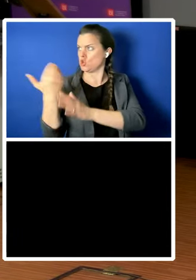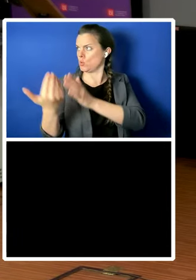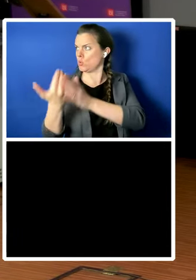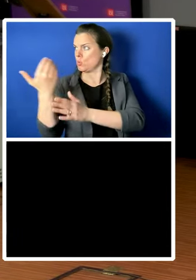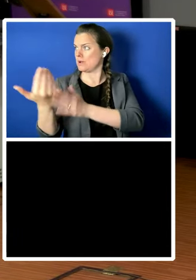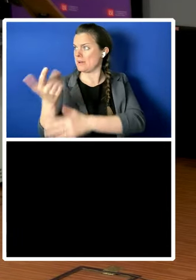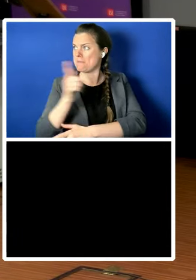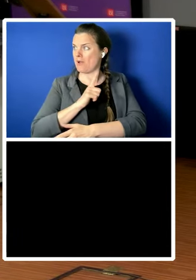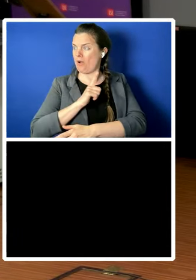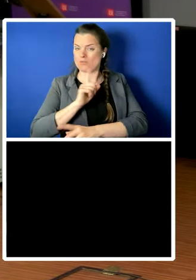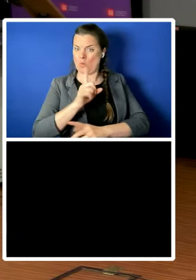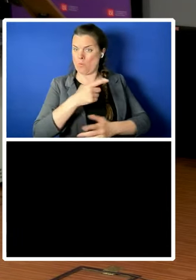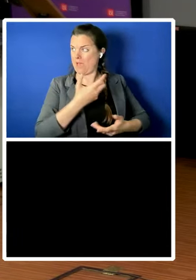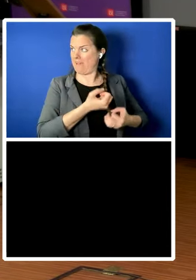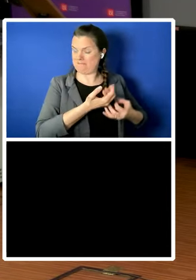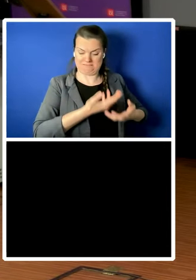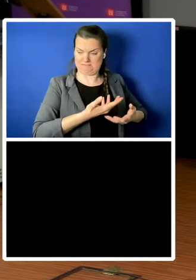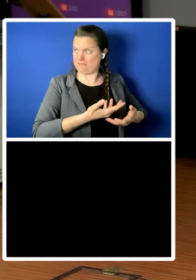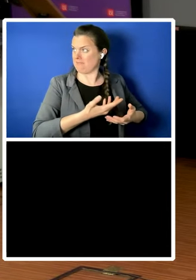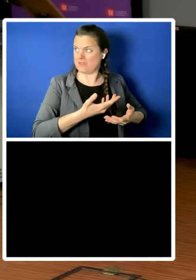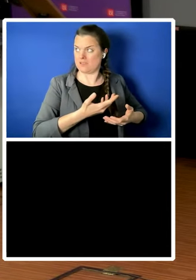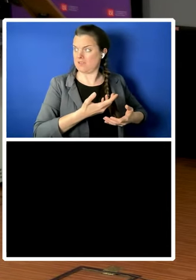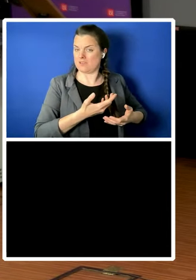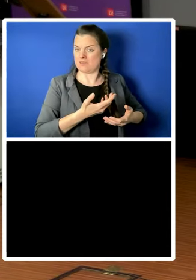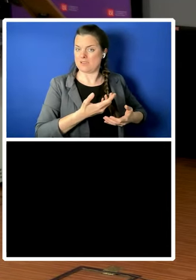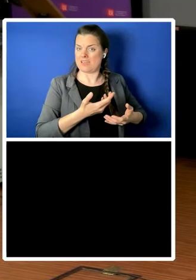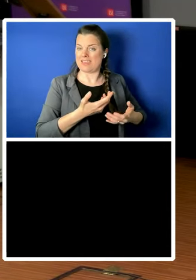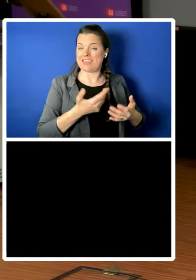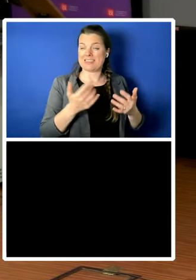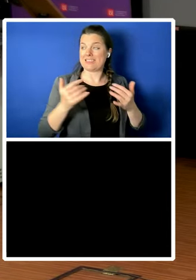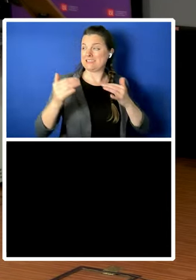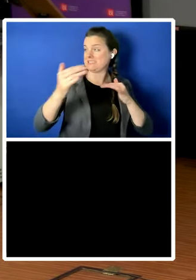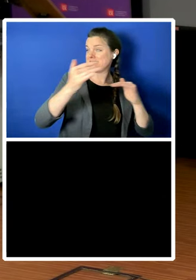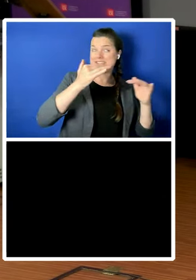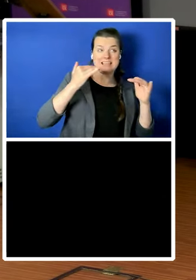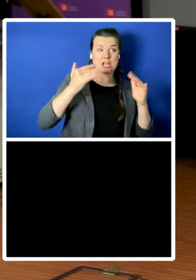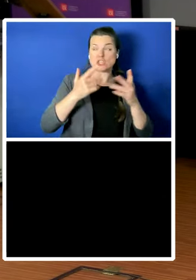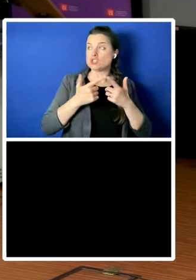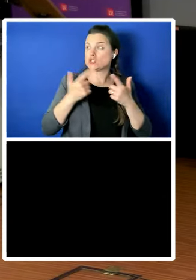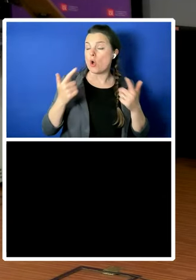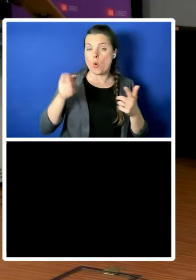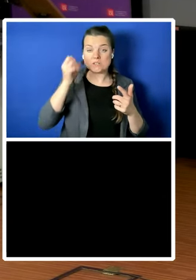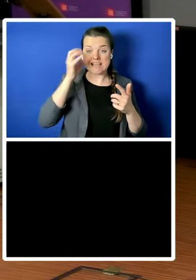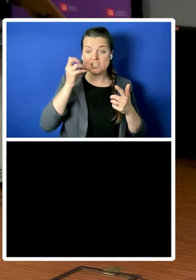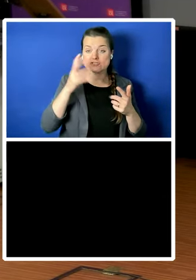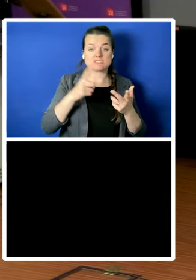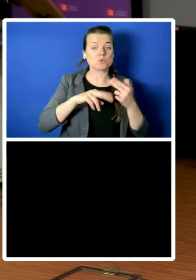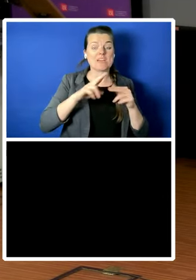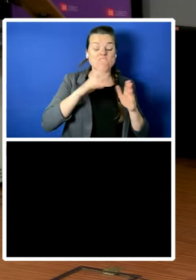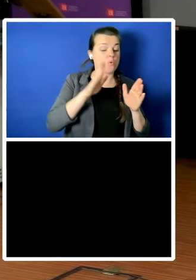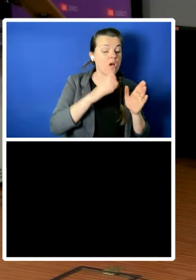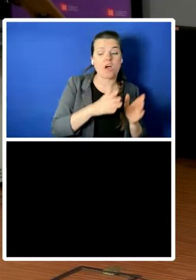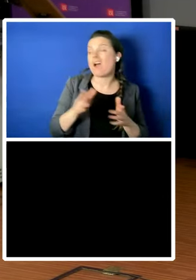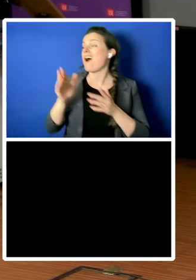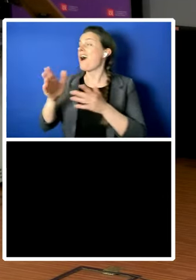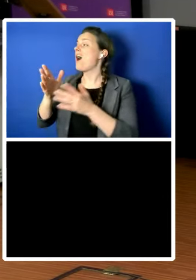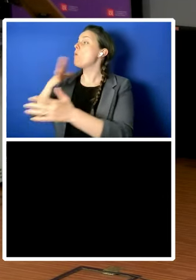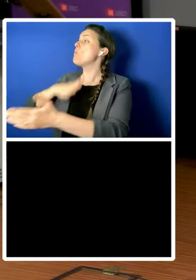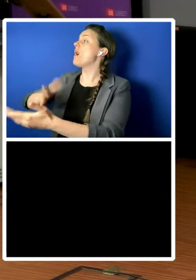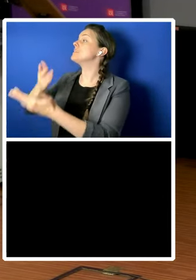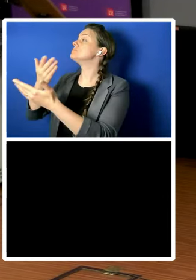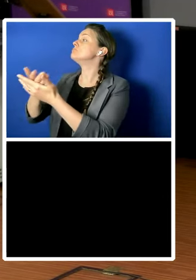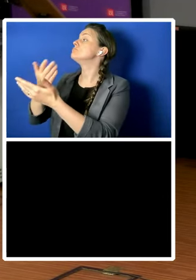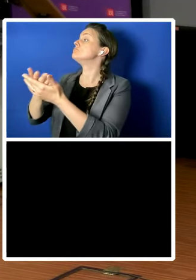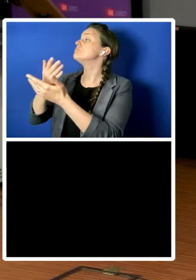you know the climate is so dangerous and fragile that you'll lose what you've got but that just doesn't that's just not going to work anymore